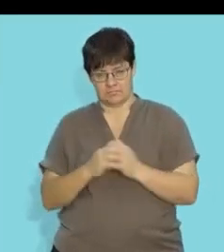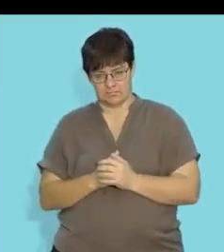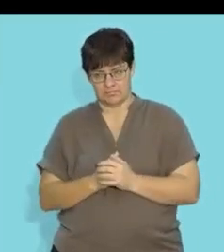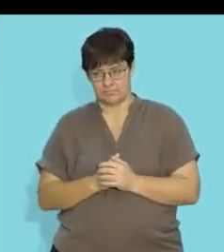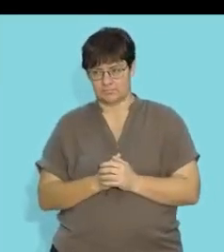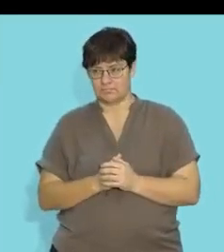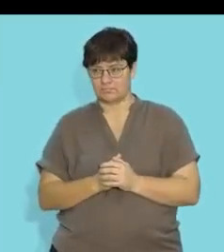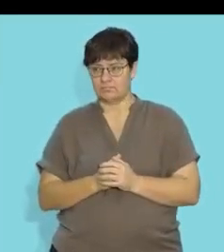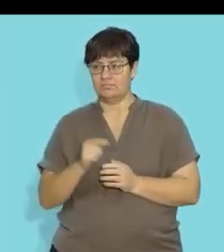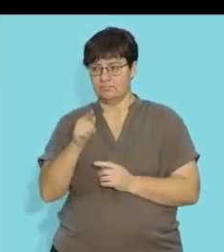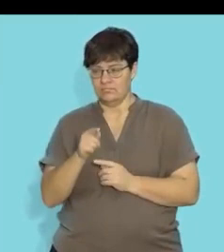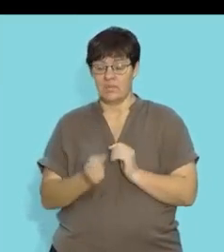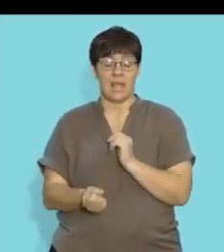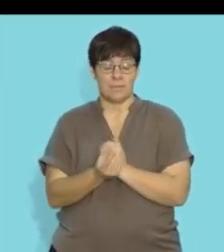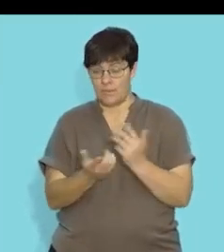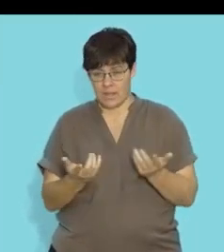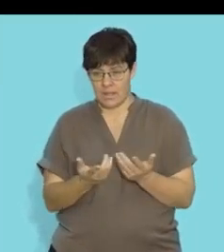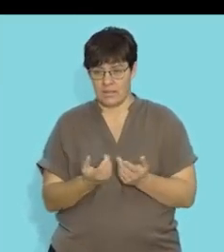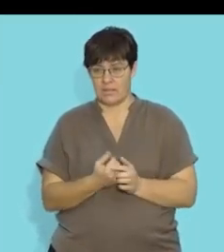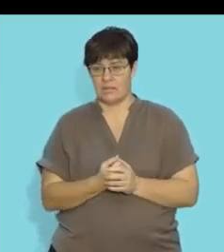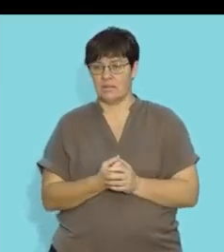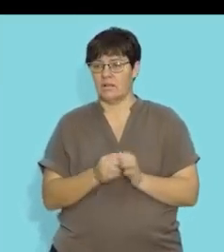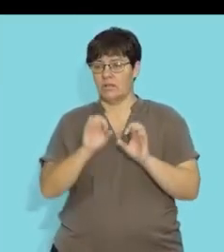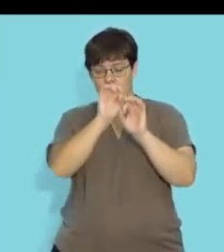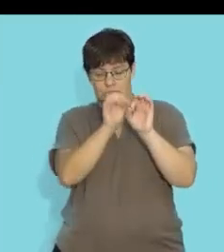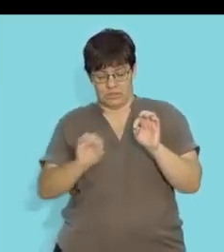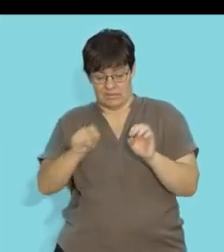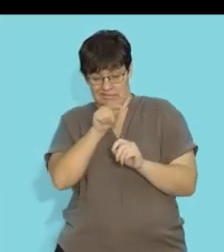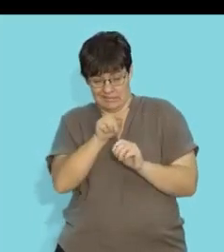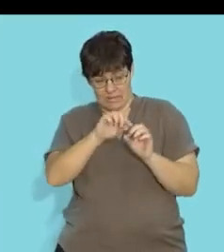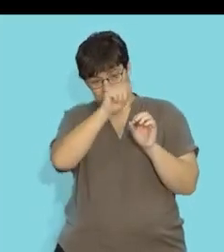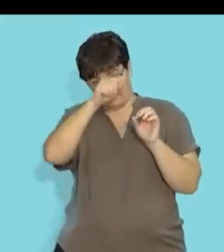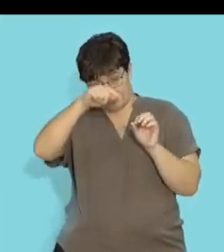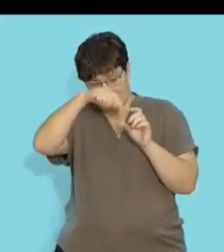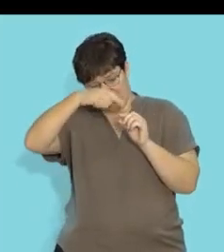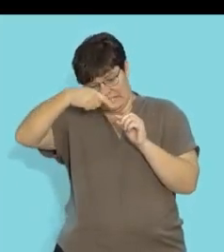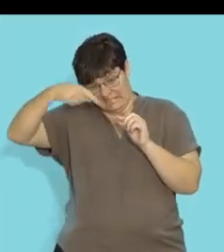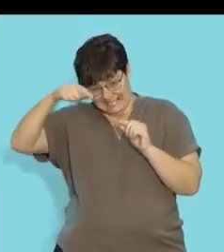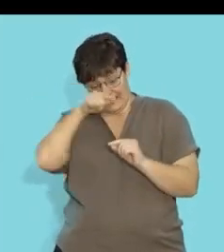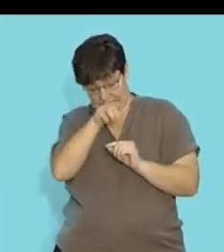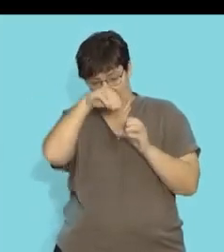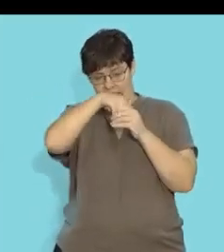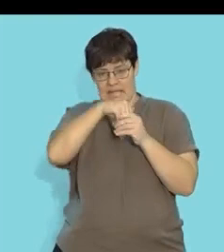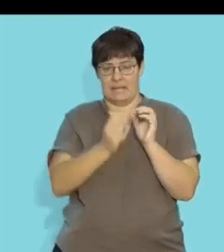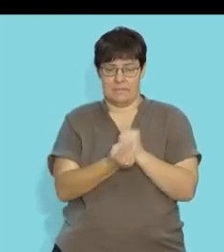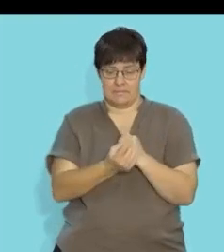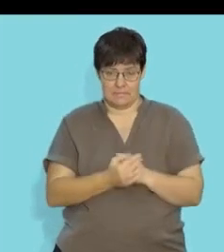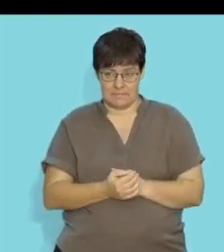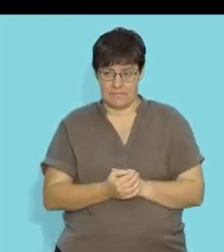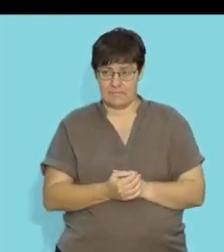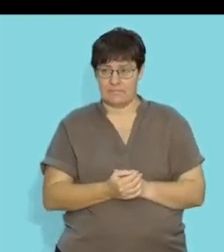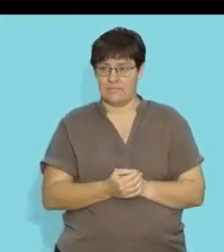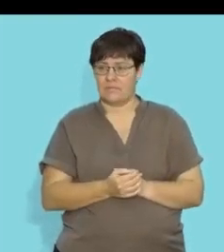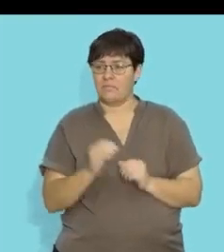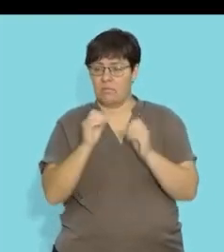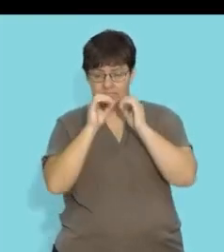as i mentioned this is all happening within the seminiferous tubules let's look at the questions based on this again here a larger